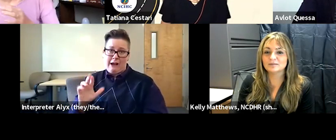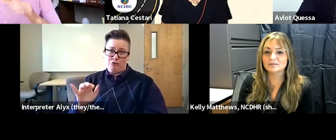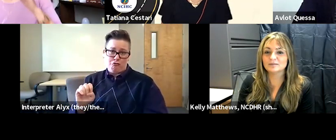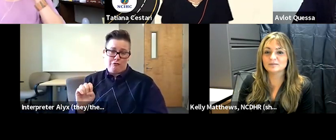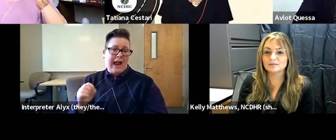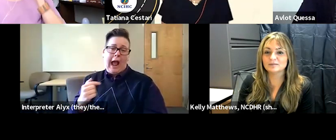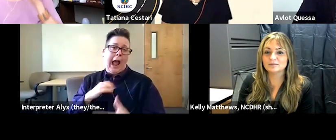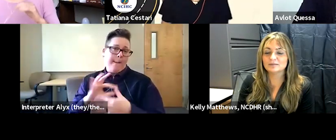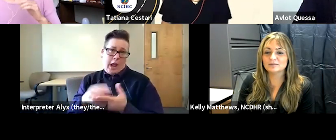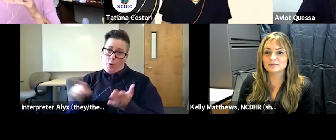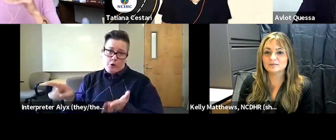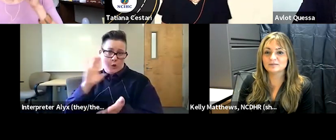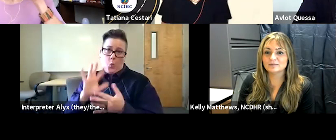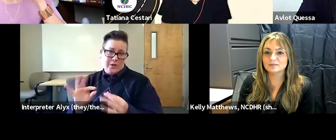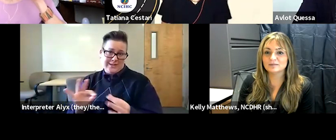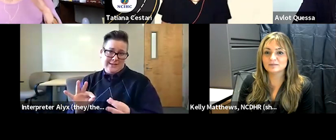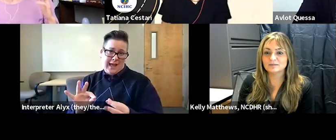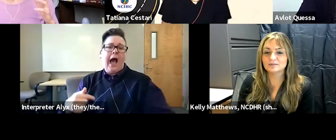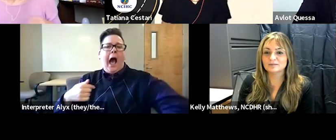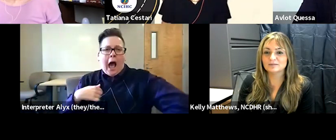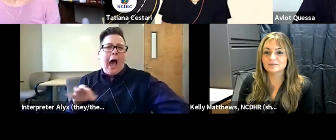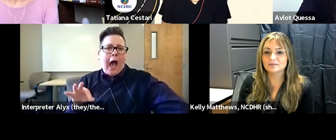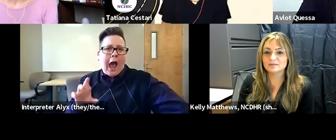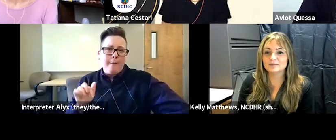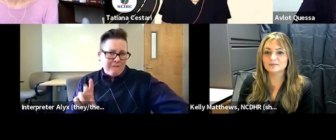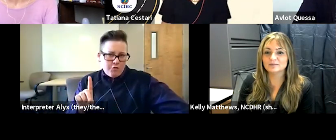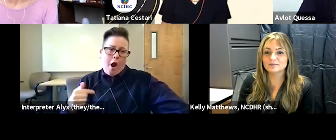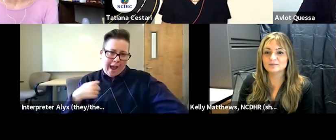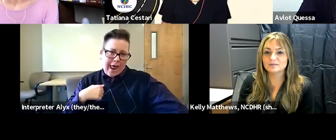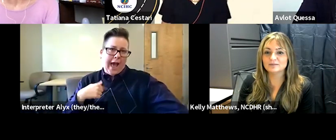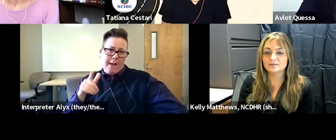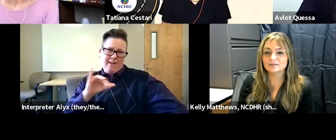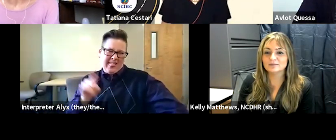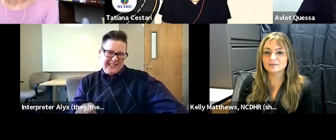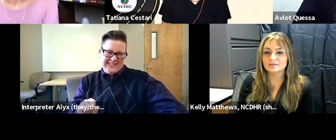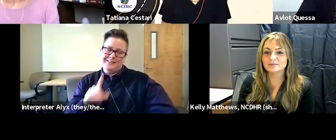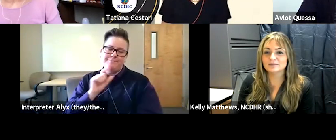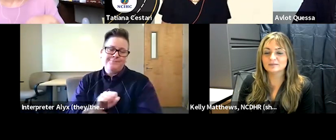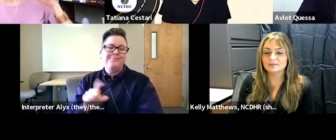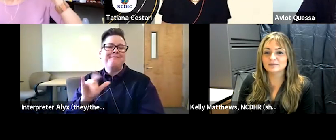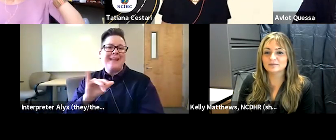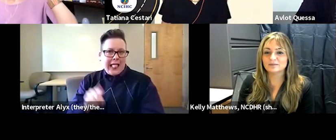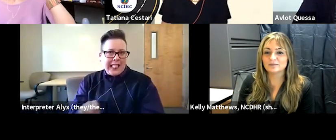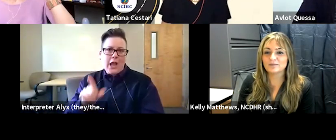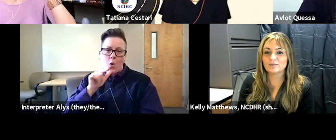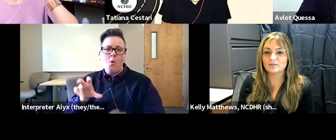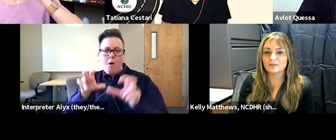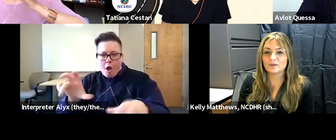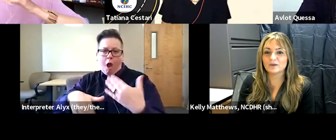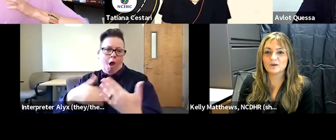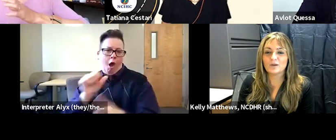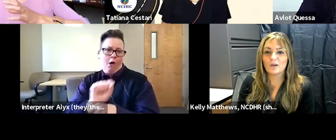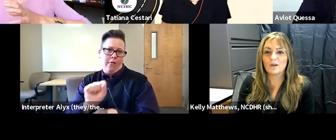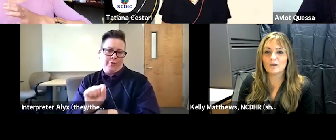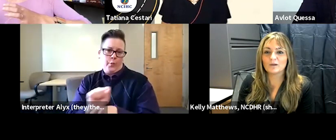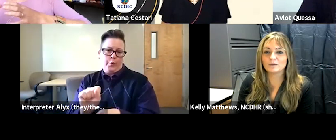i'm a fraud i'm liz um liz was really the one who put in all of the work to